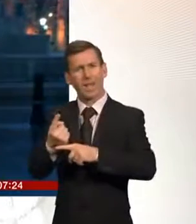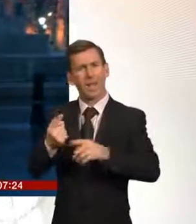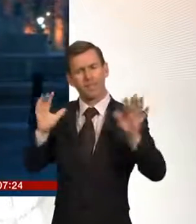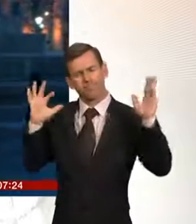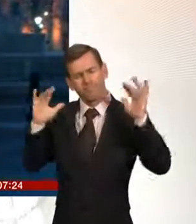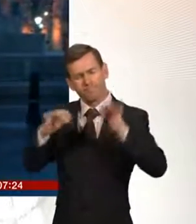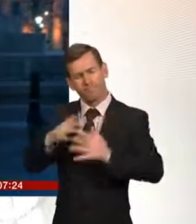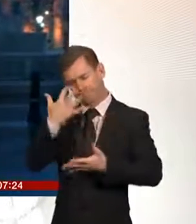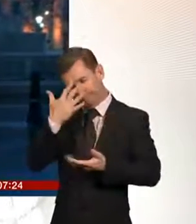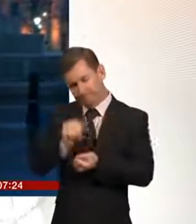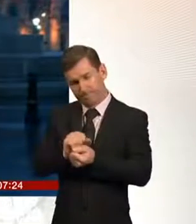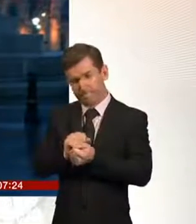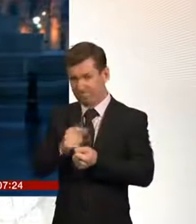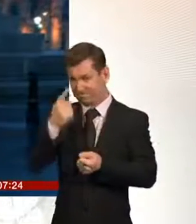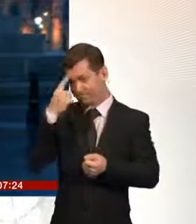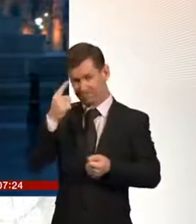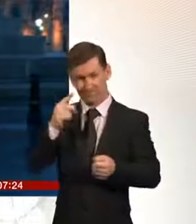have said it really is a case of one death is just too many